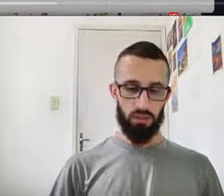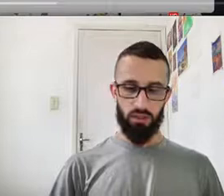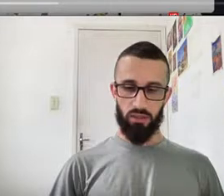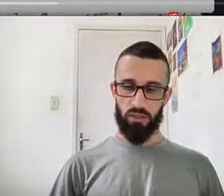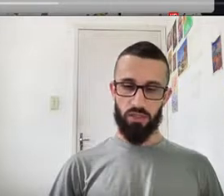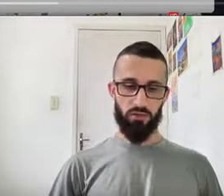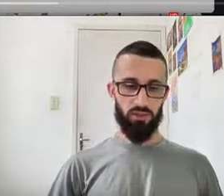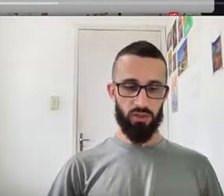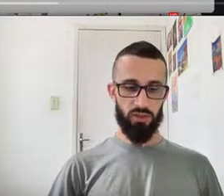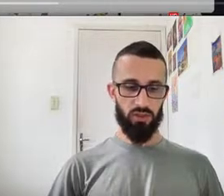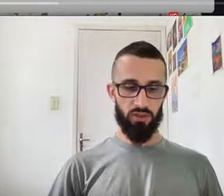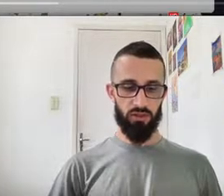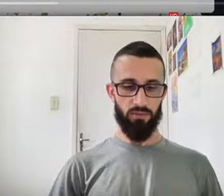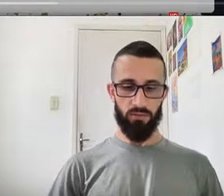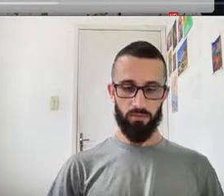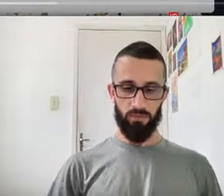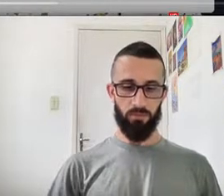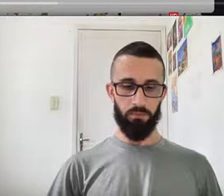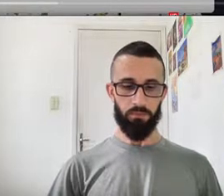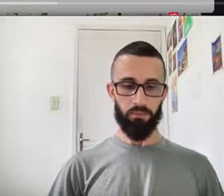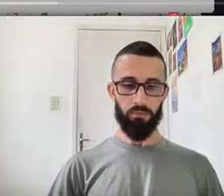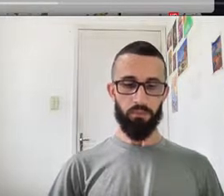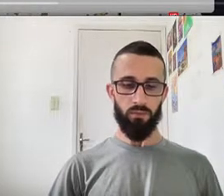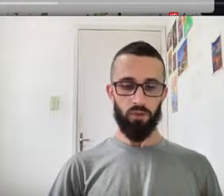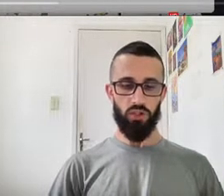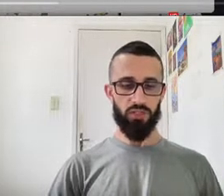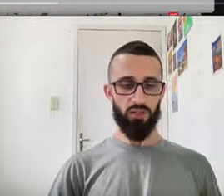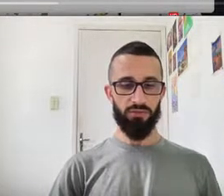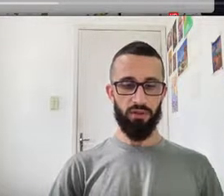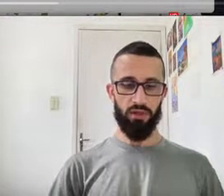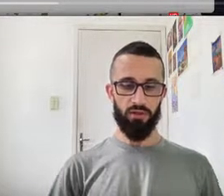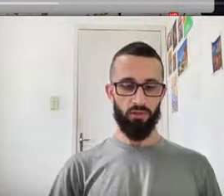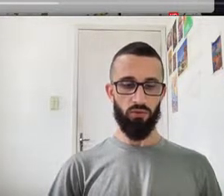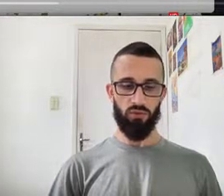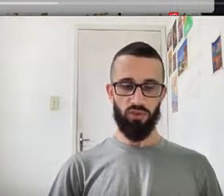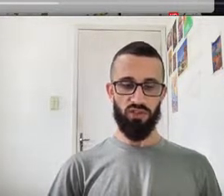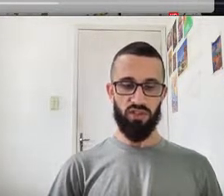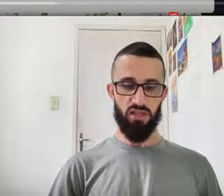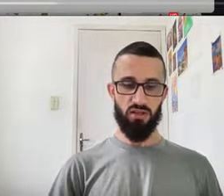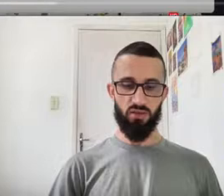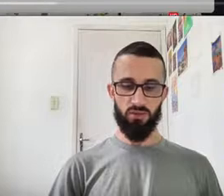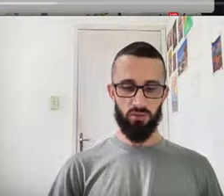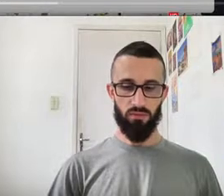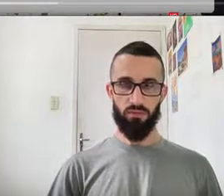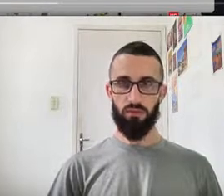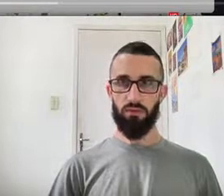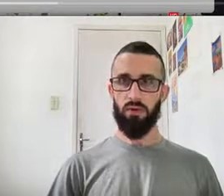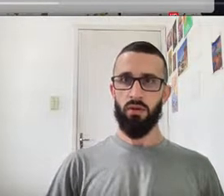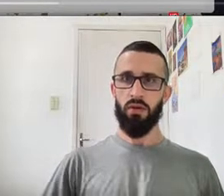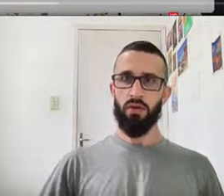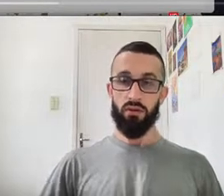não esqueça De ativar O sininho